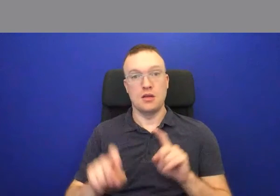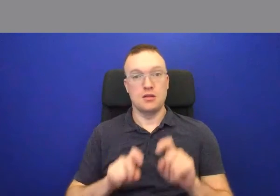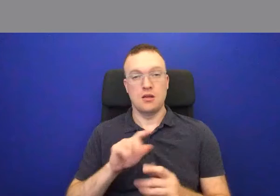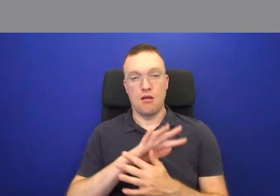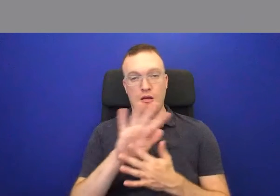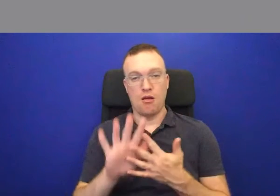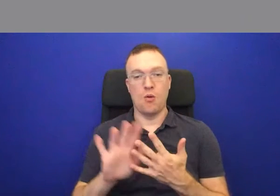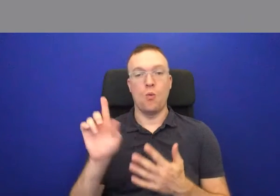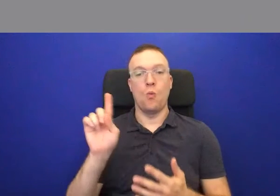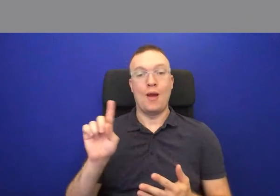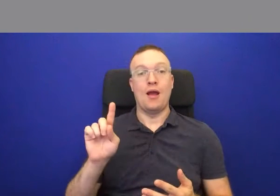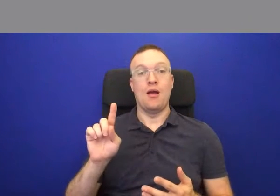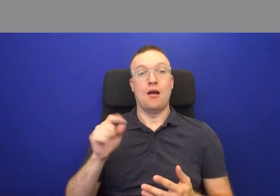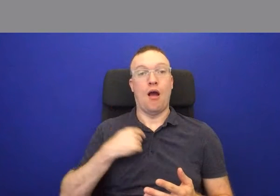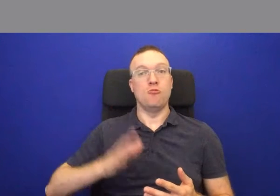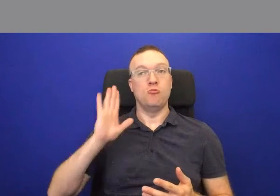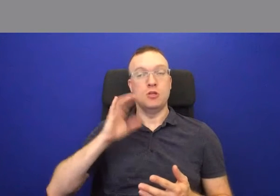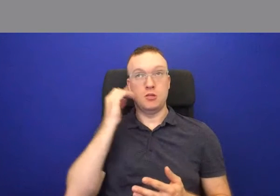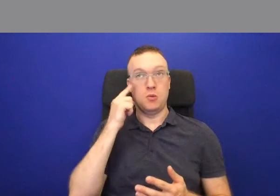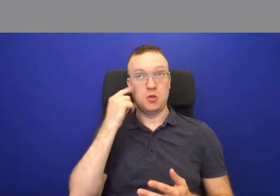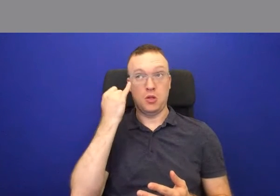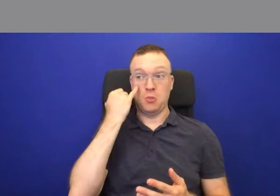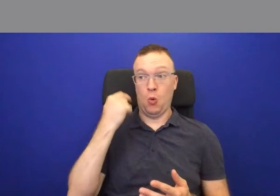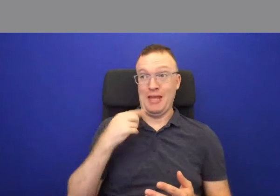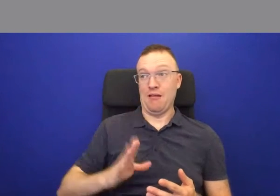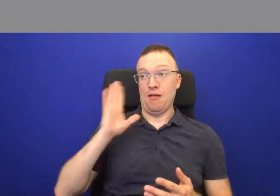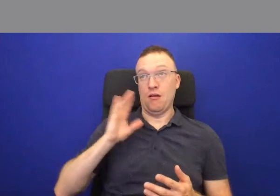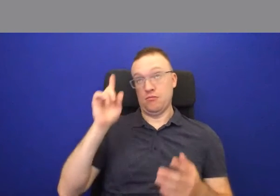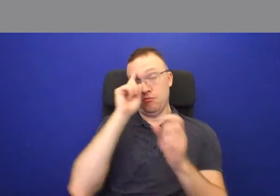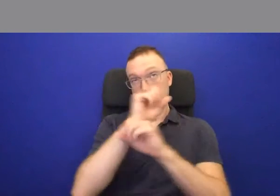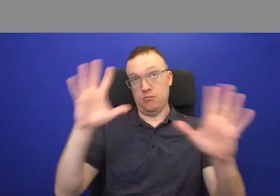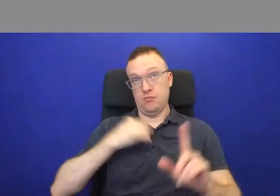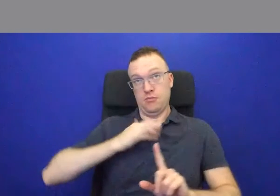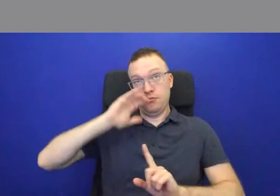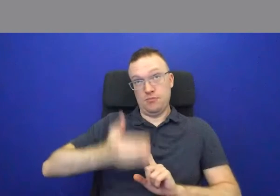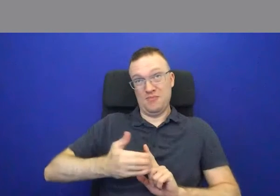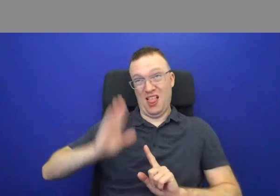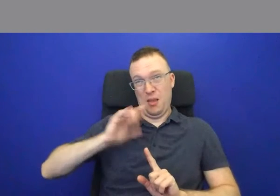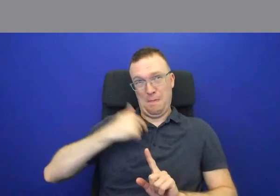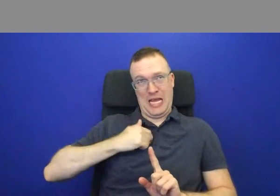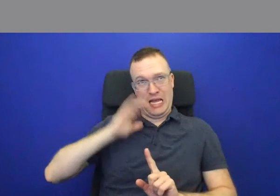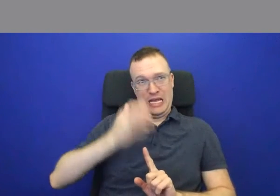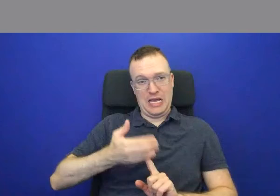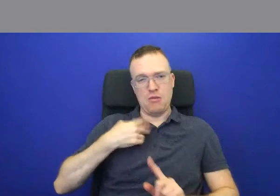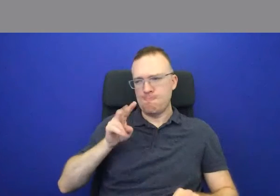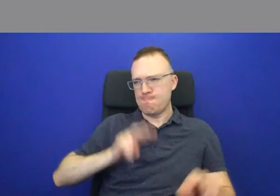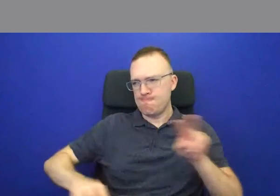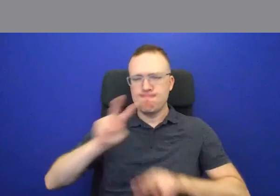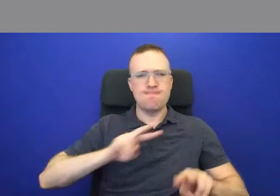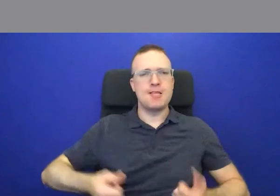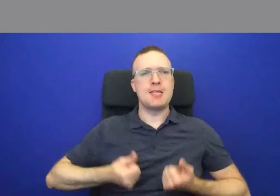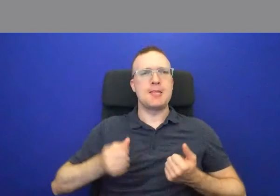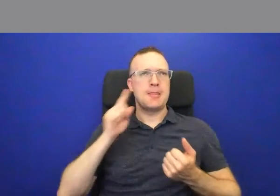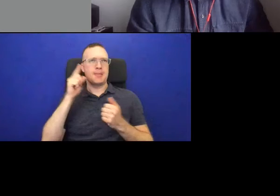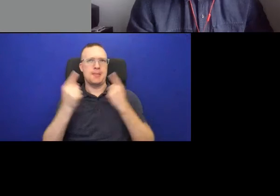where was I, and looking at the daily culture of the people, we can start answering some of these questions. And that's